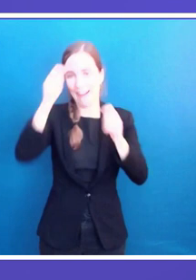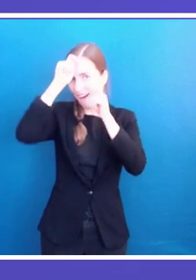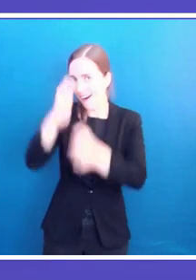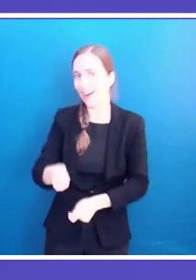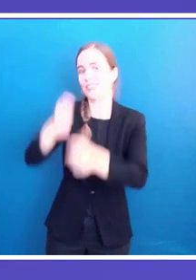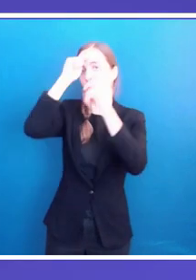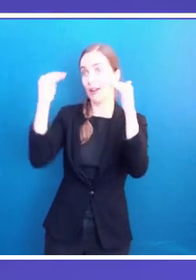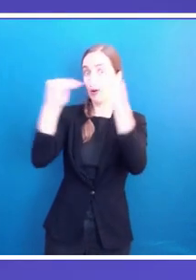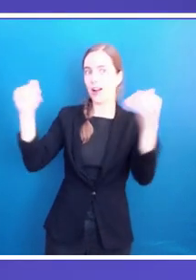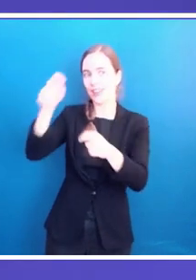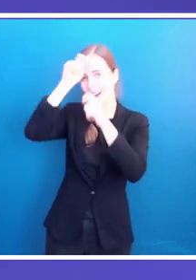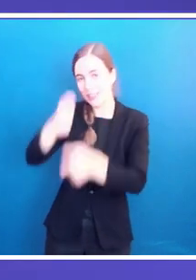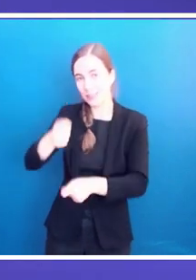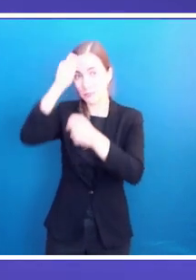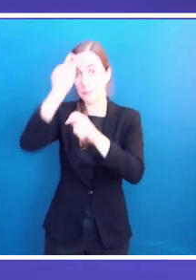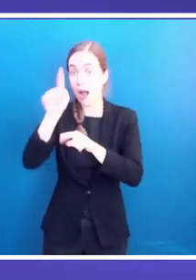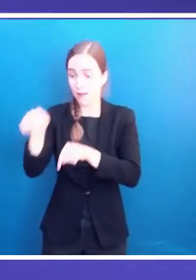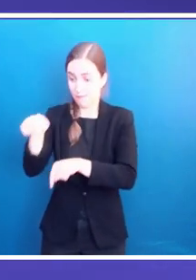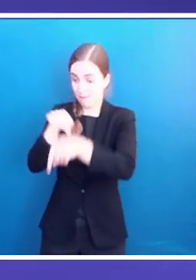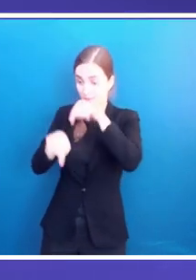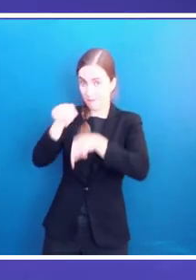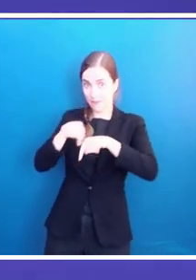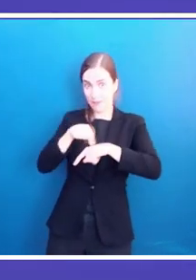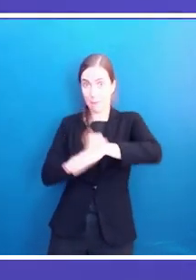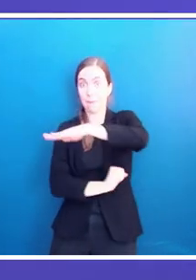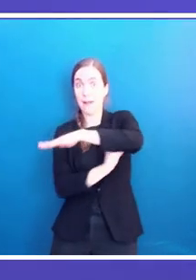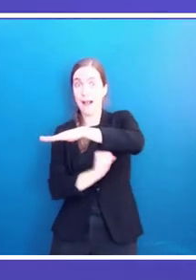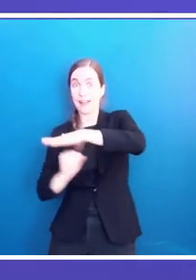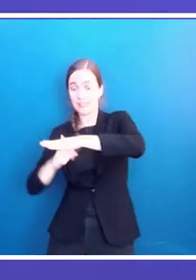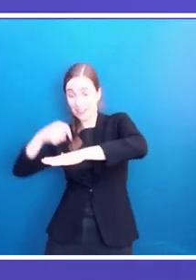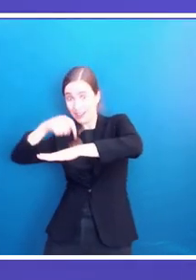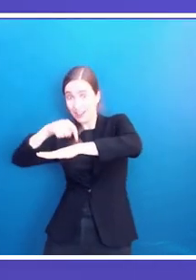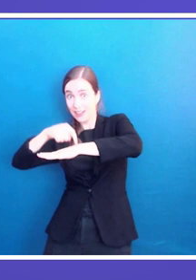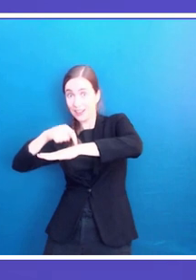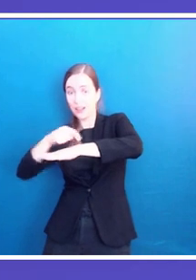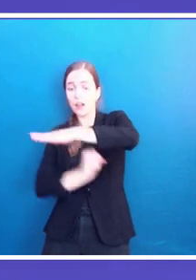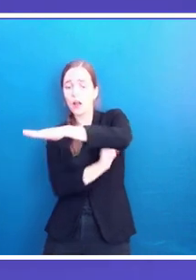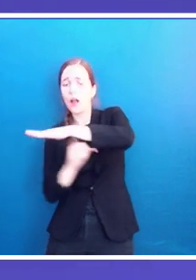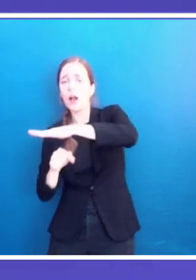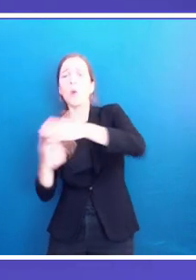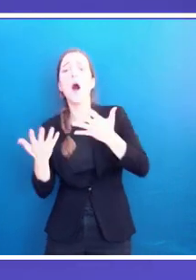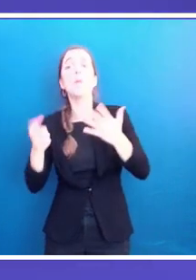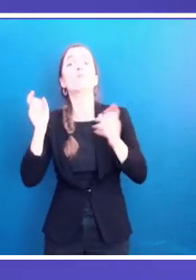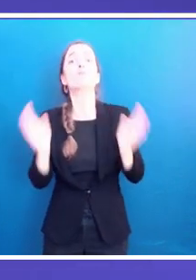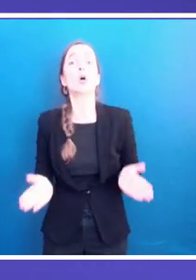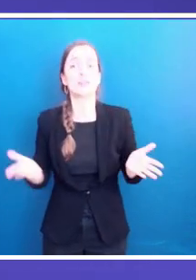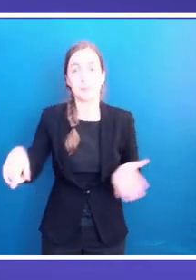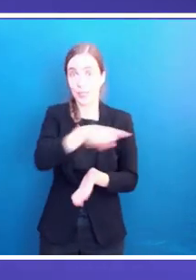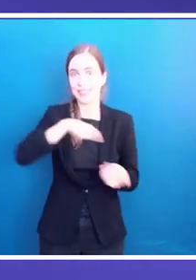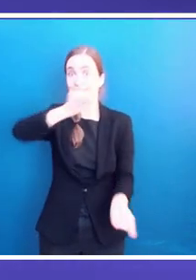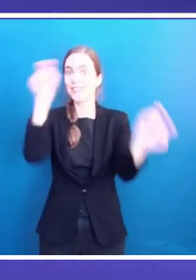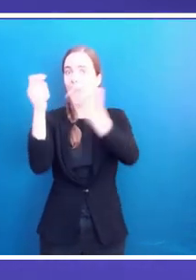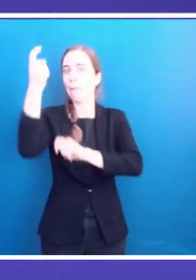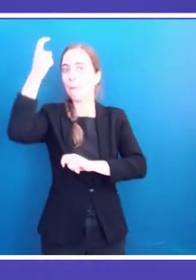again, this cannot happen by only ratifying conventions. We need to work on changing with the mindset. That is why in Tunisia, we